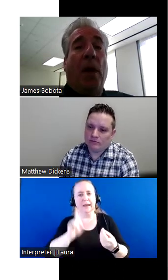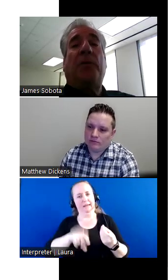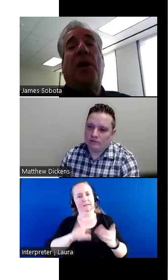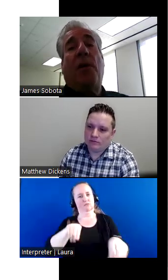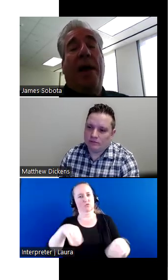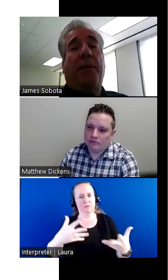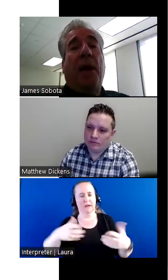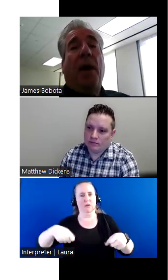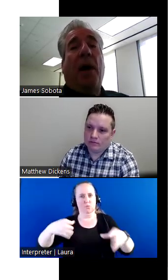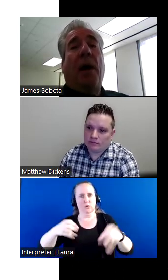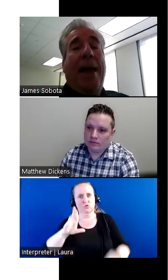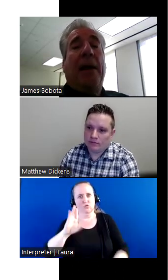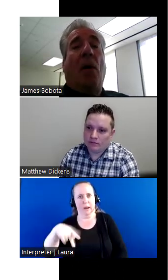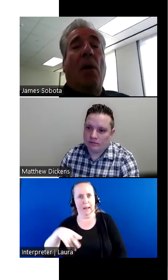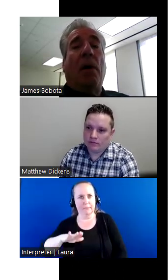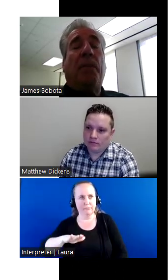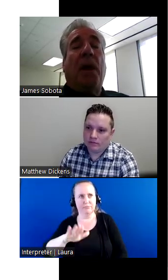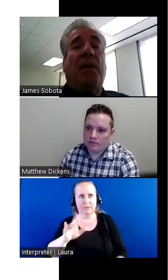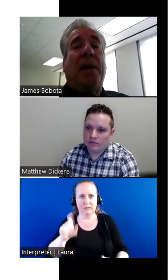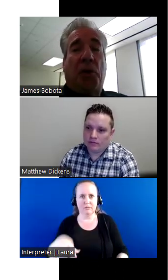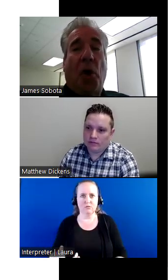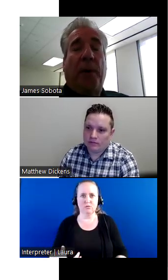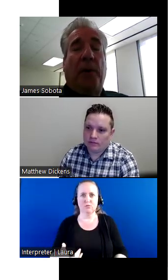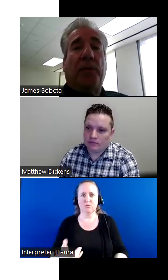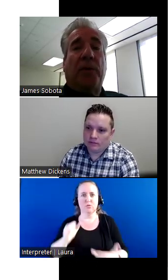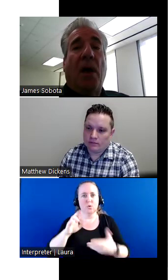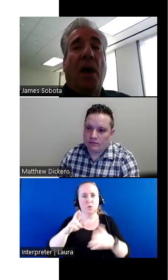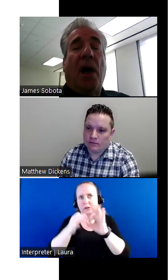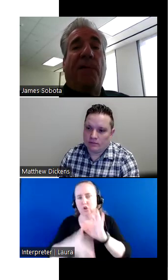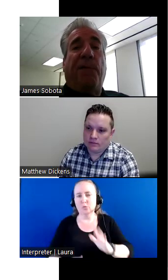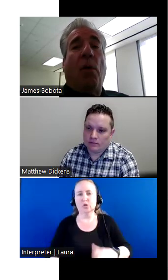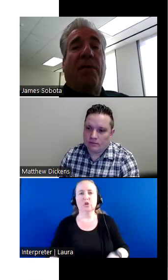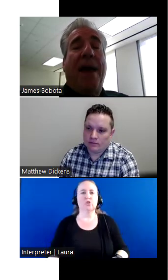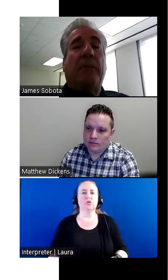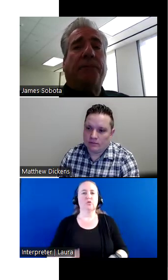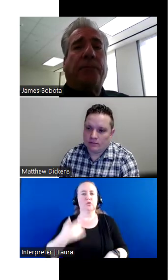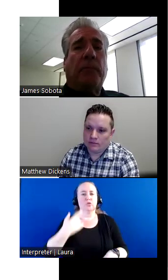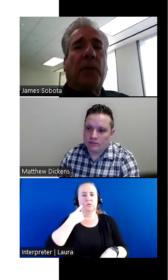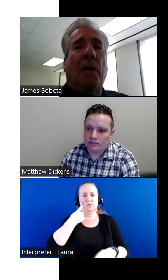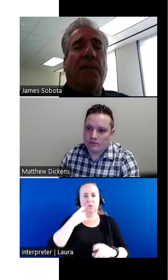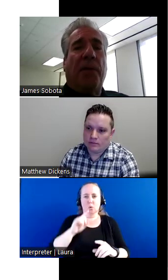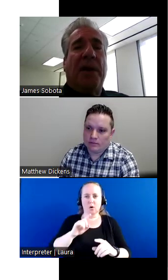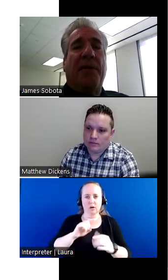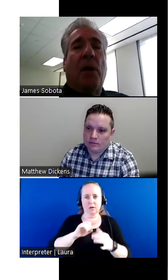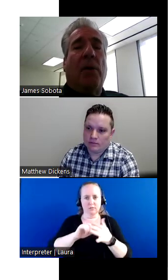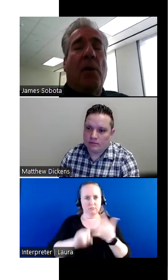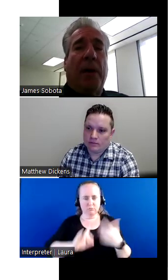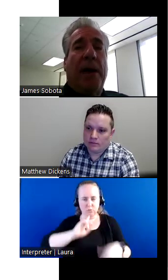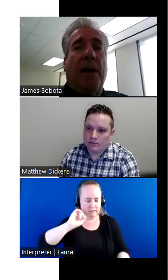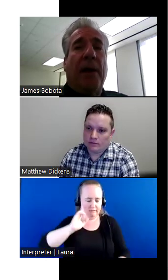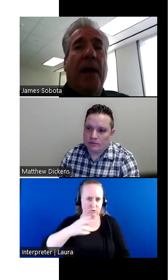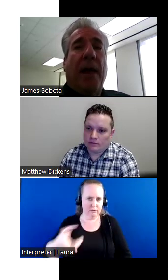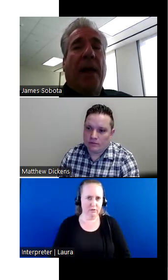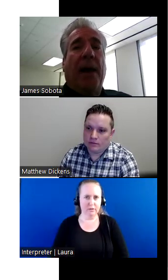wheelchair ramp, uh, and are the interpreters, uh, for that, for the deaf and hard